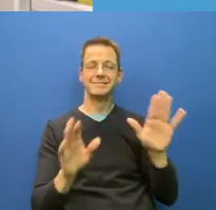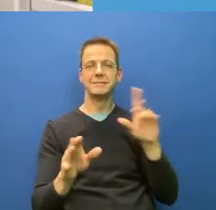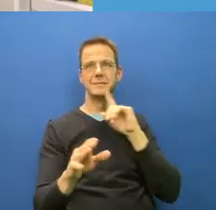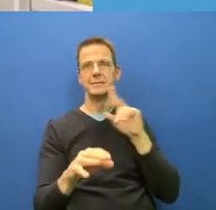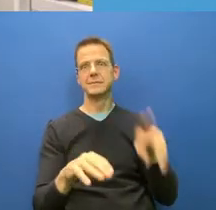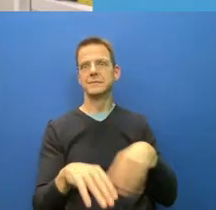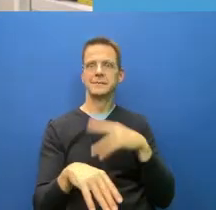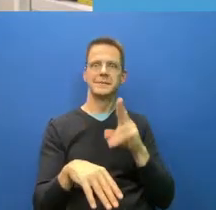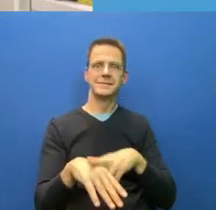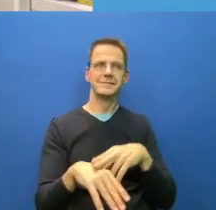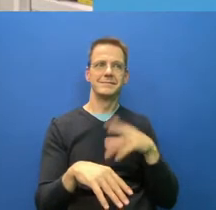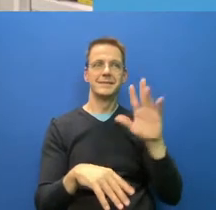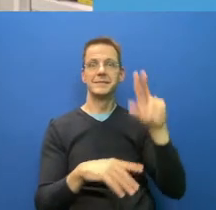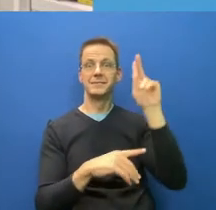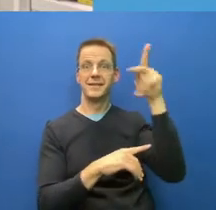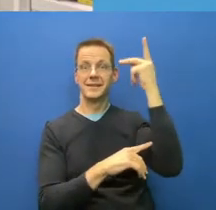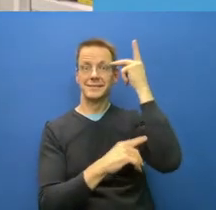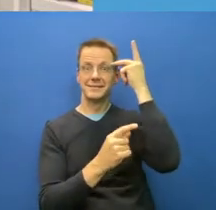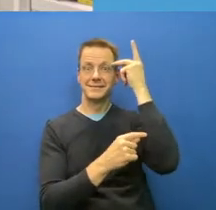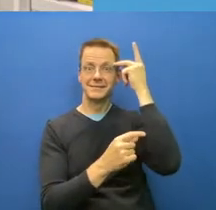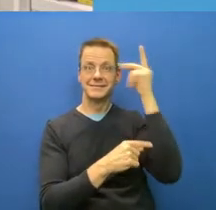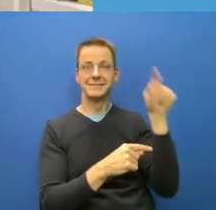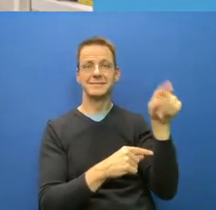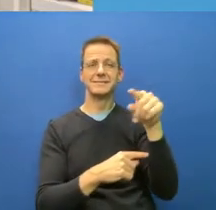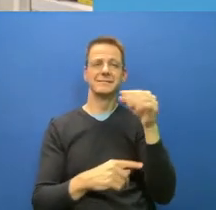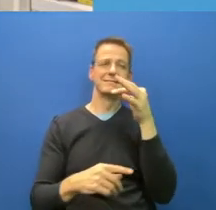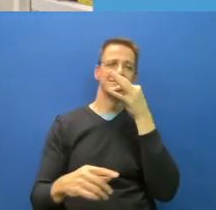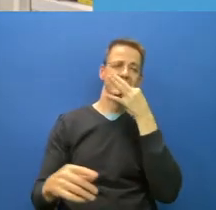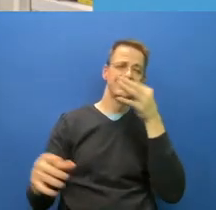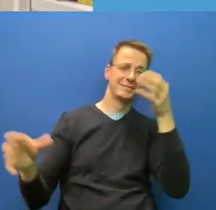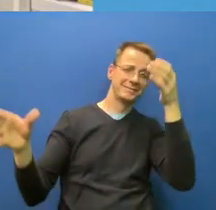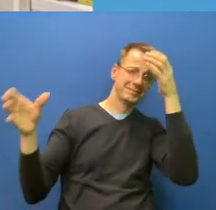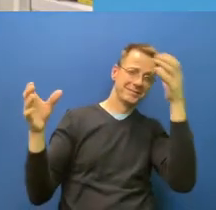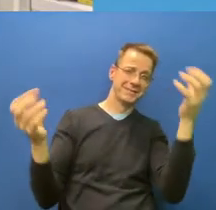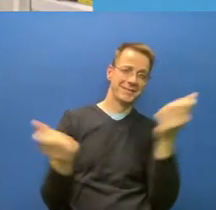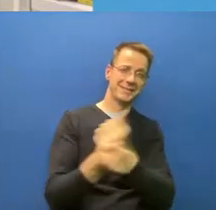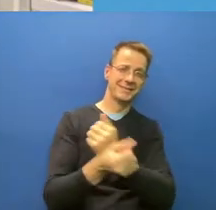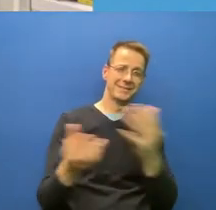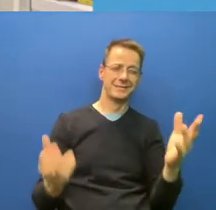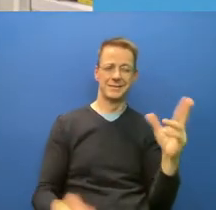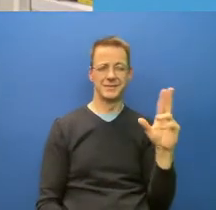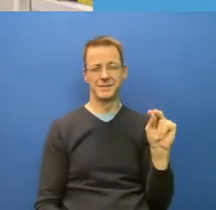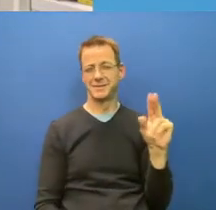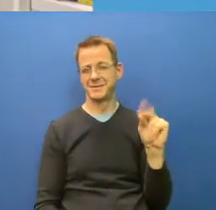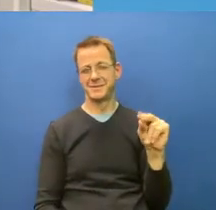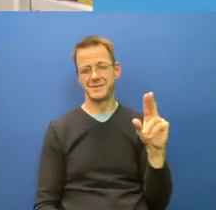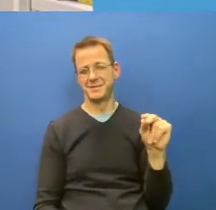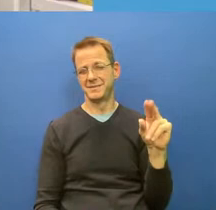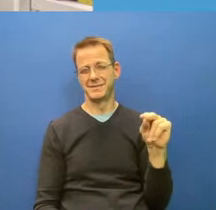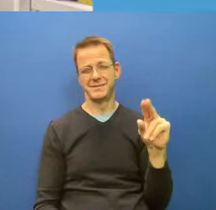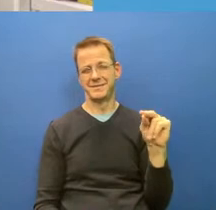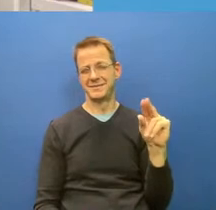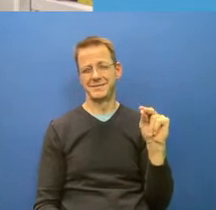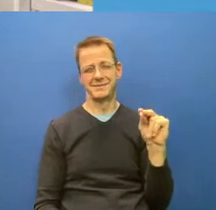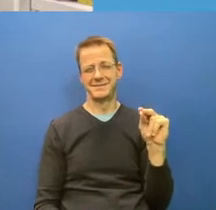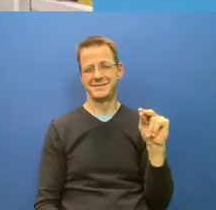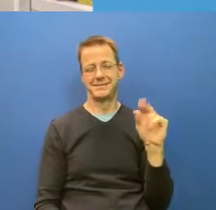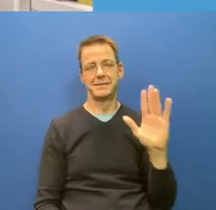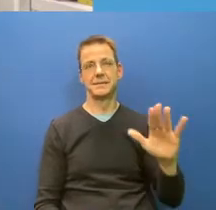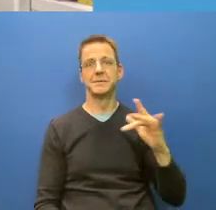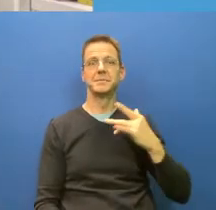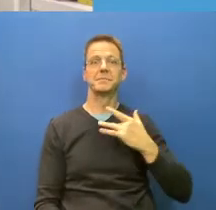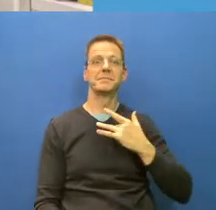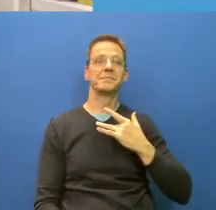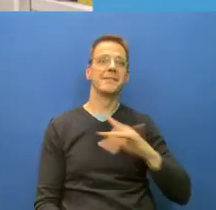particularly not often in the cabinet positions that they hold. Your minister of health is not always, rarely